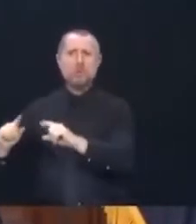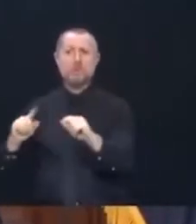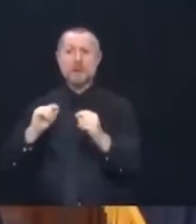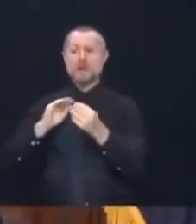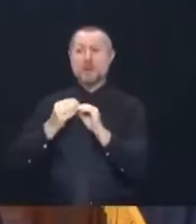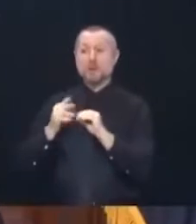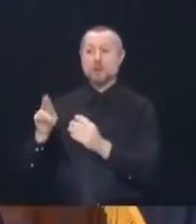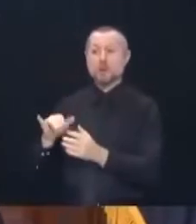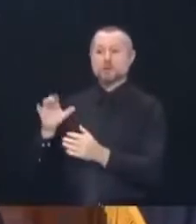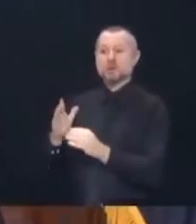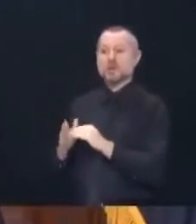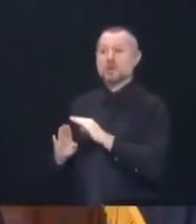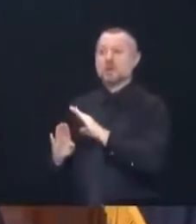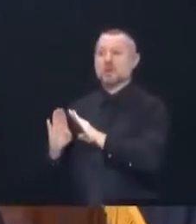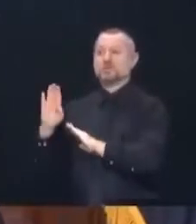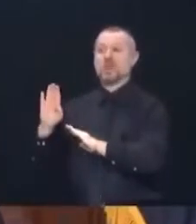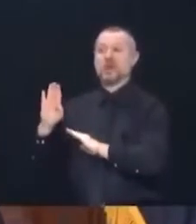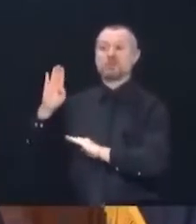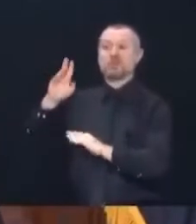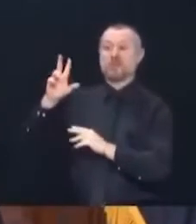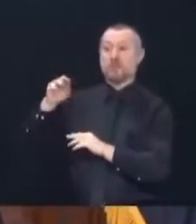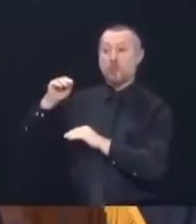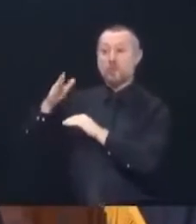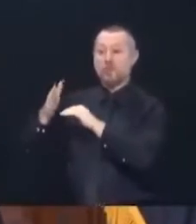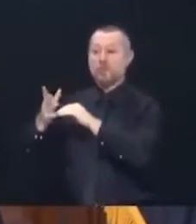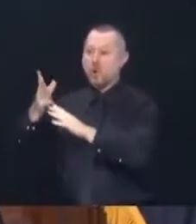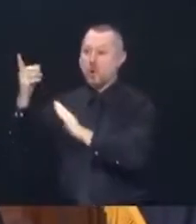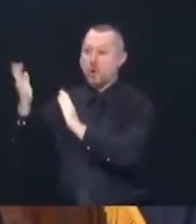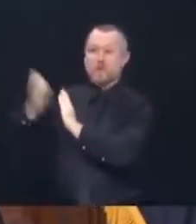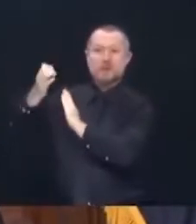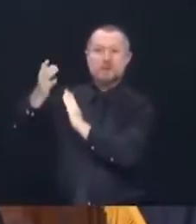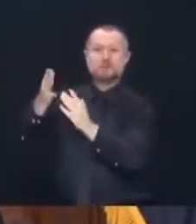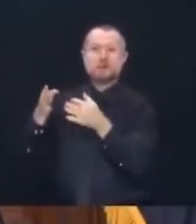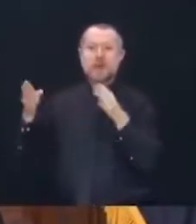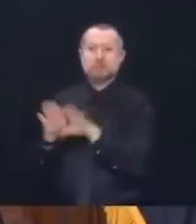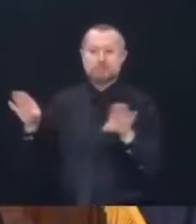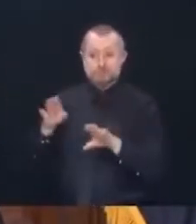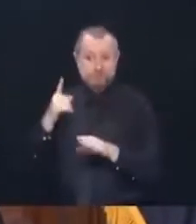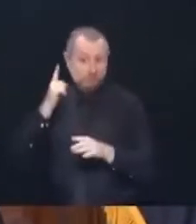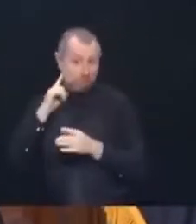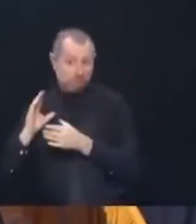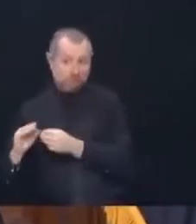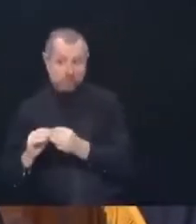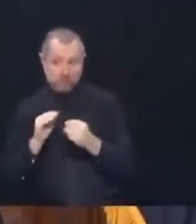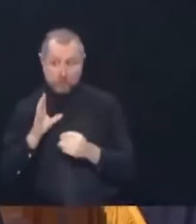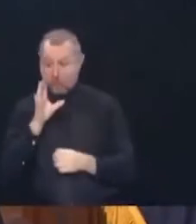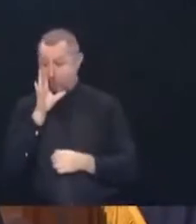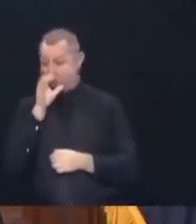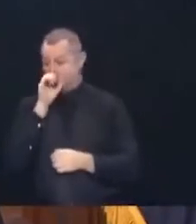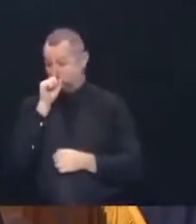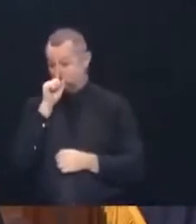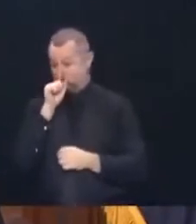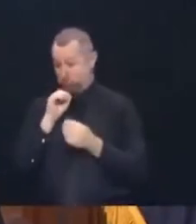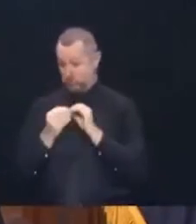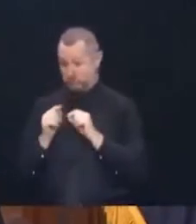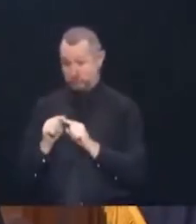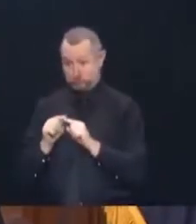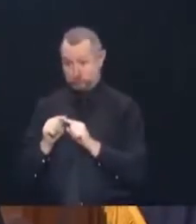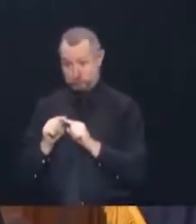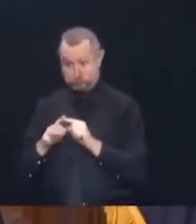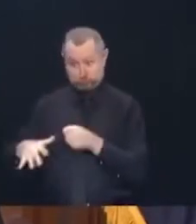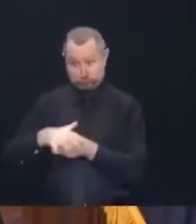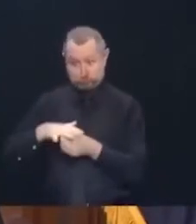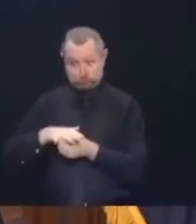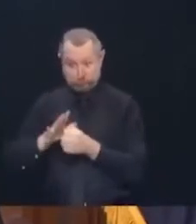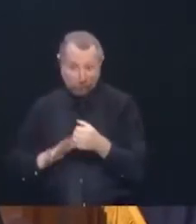which would trigger closing schools. Now, you have just said that an orange zone could be in the offering for the entirety of New York City, which would also close schools. But